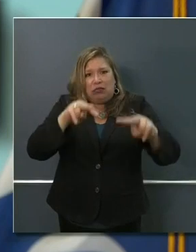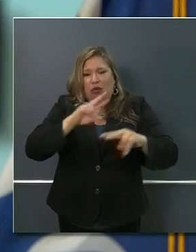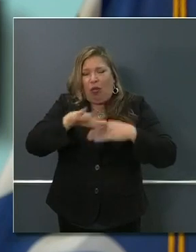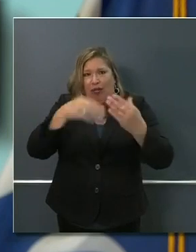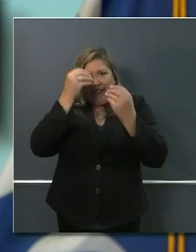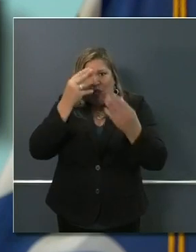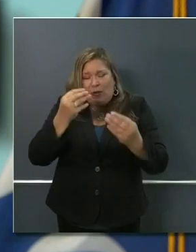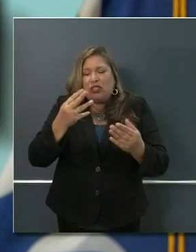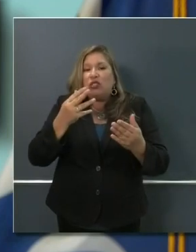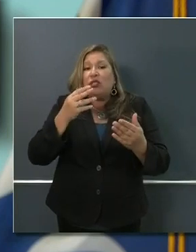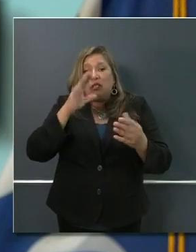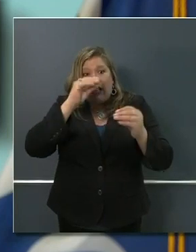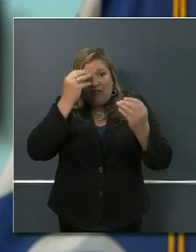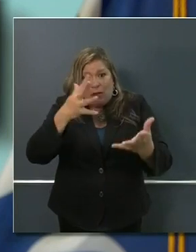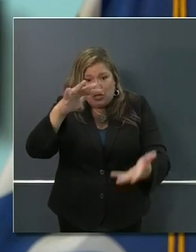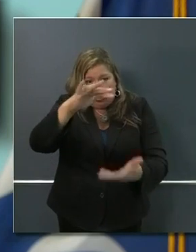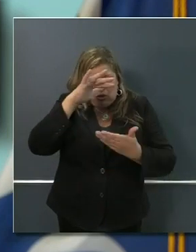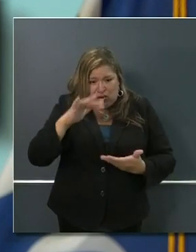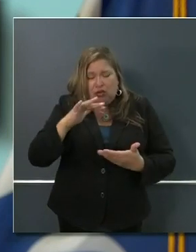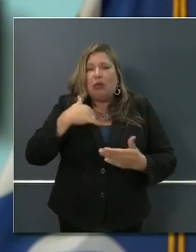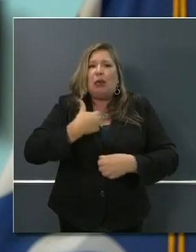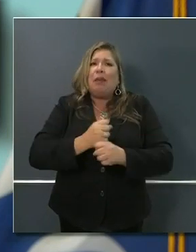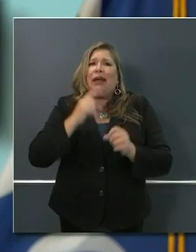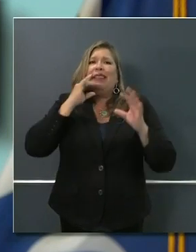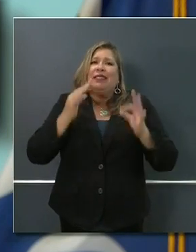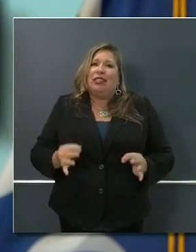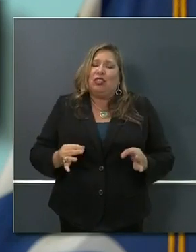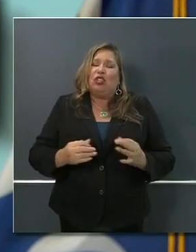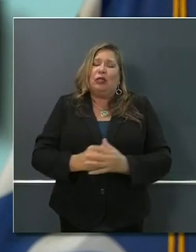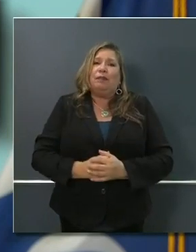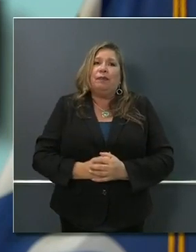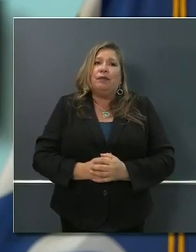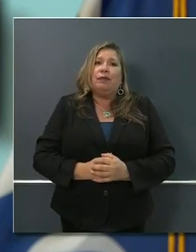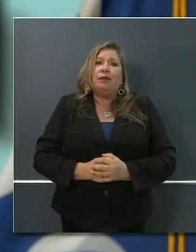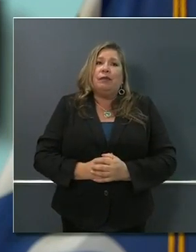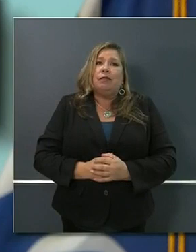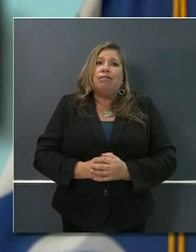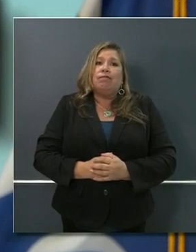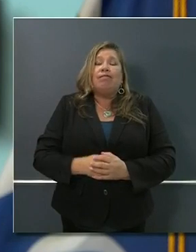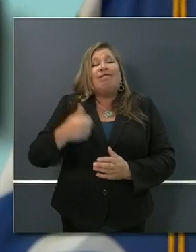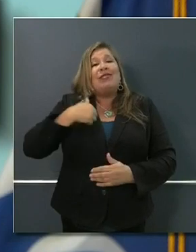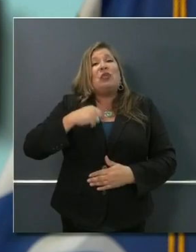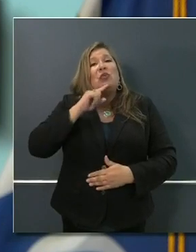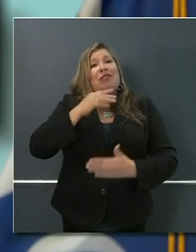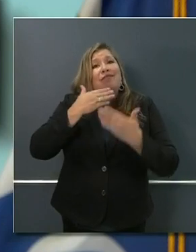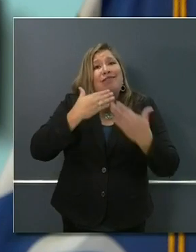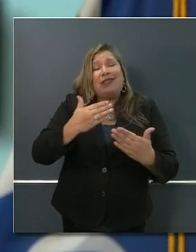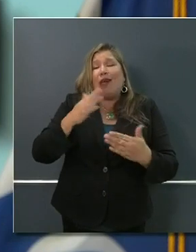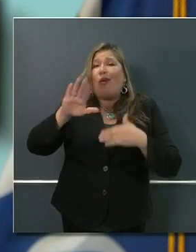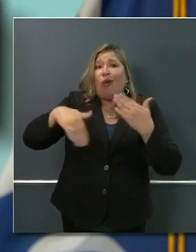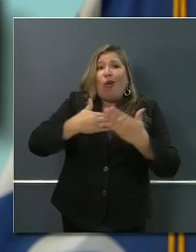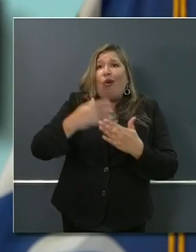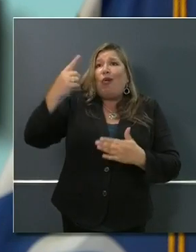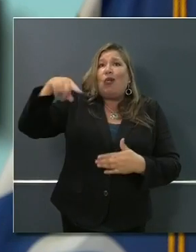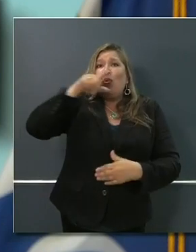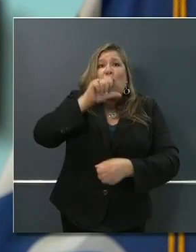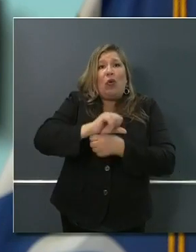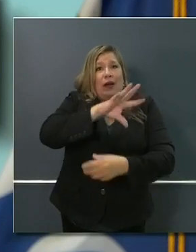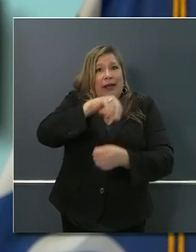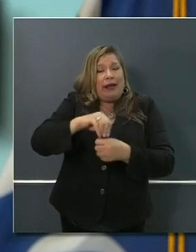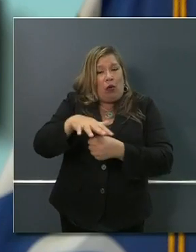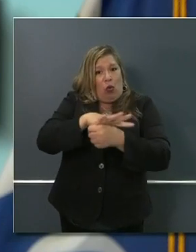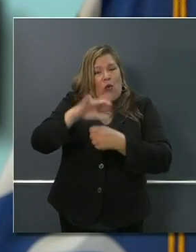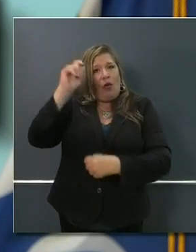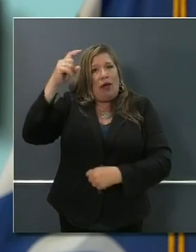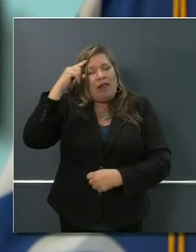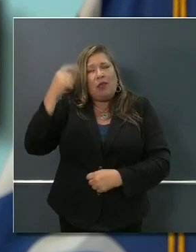of supervisors up and down the state, city council members up and down the state, the incredible work that mayors are doing as well, and I